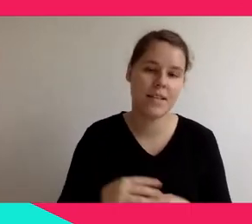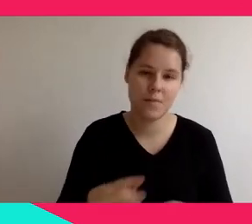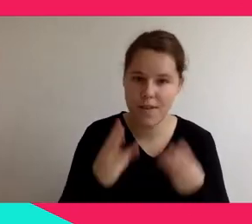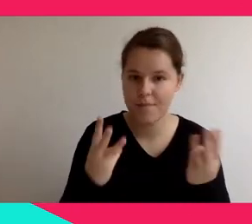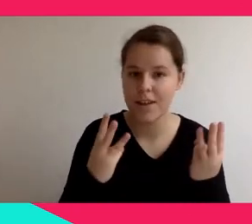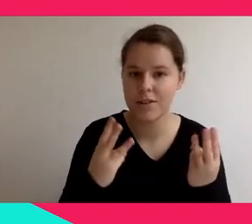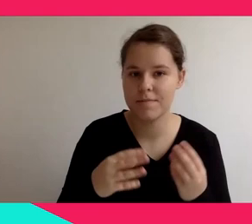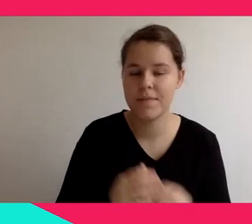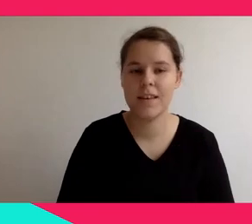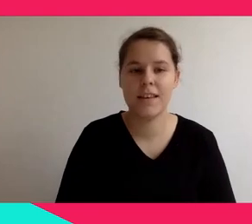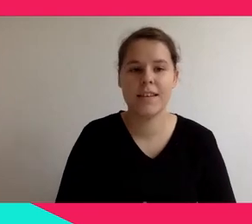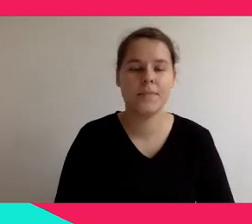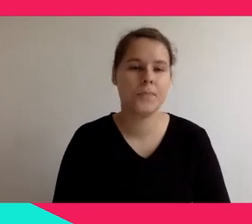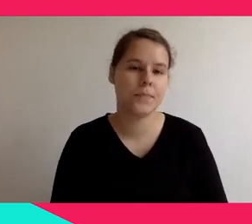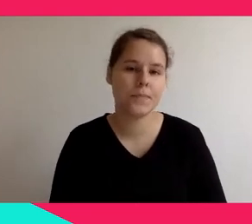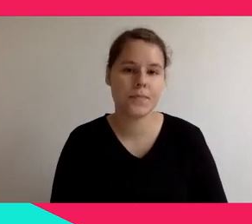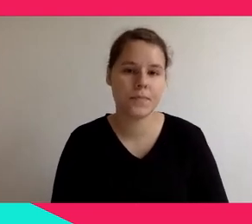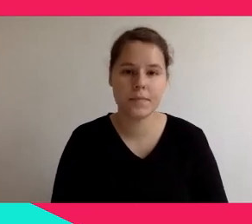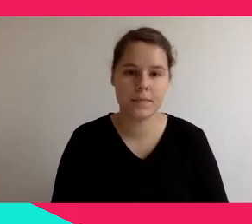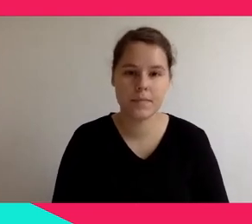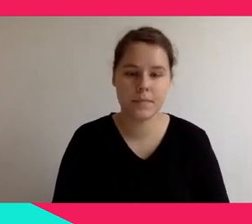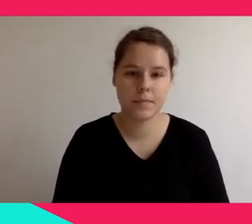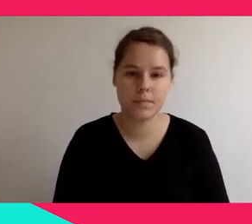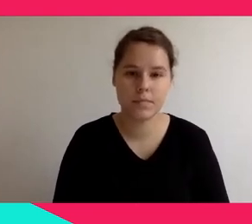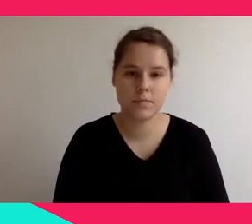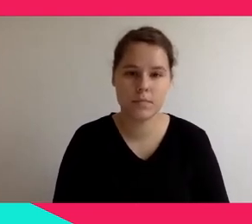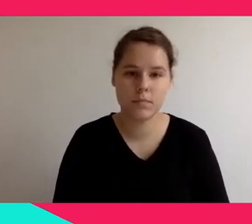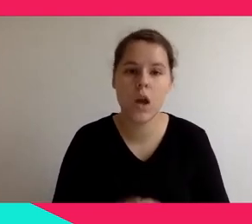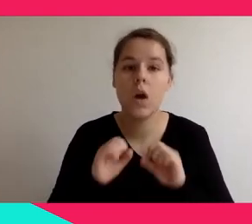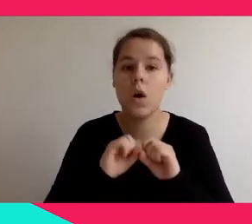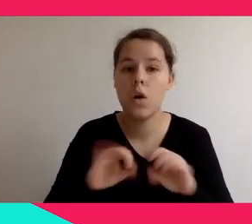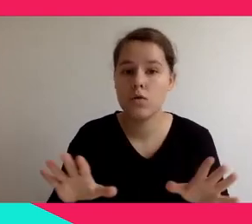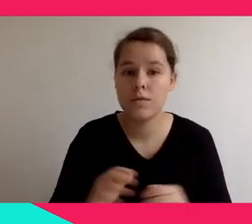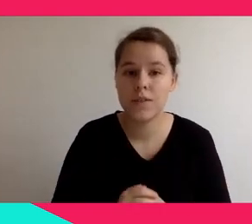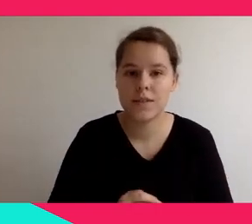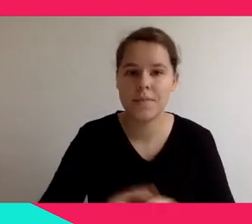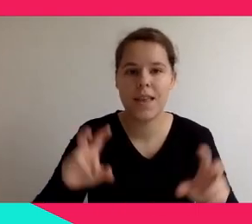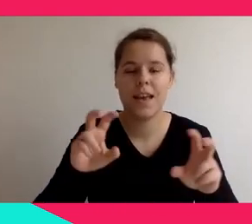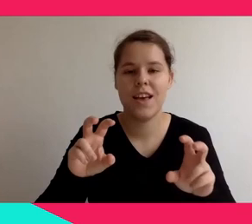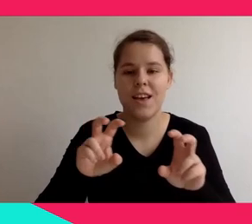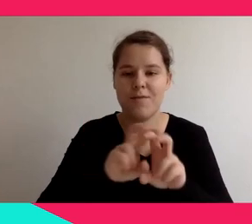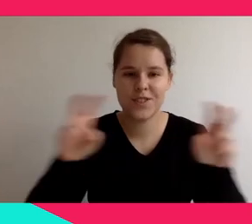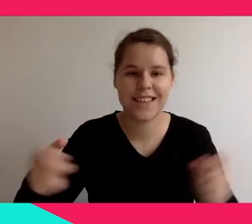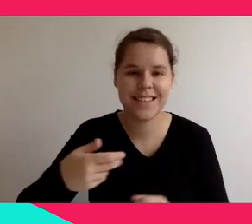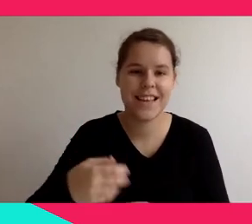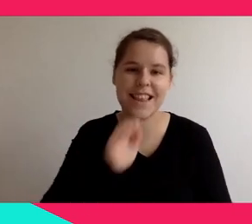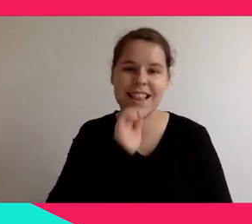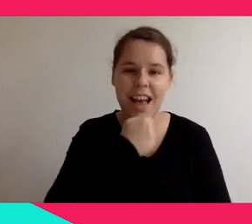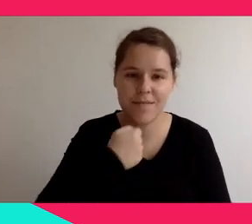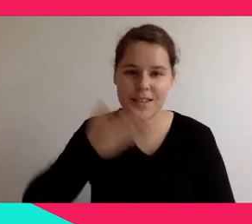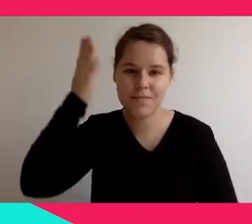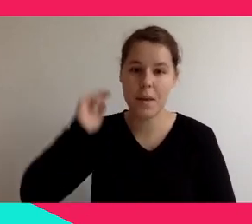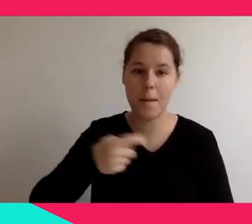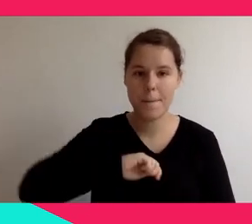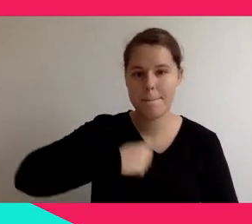traveling through time is also something very strong, especially when you really feel you are there. When you walk